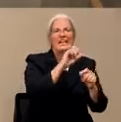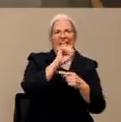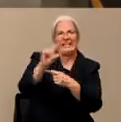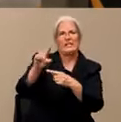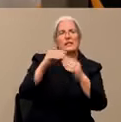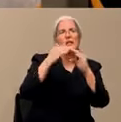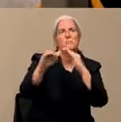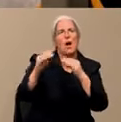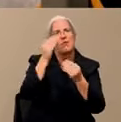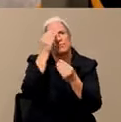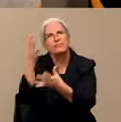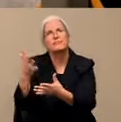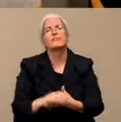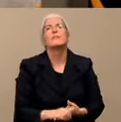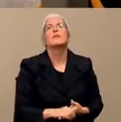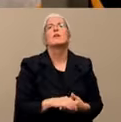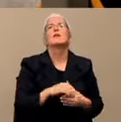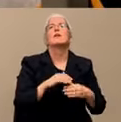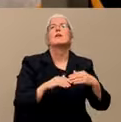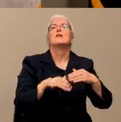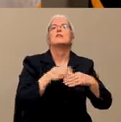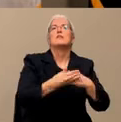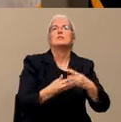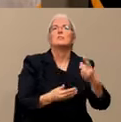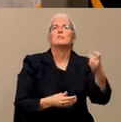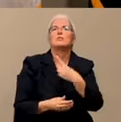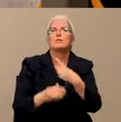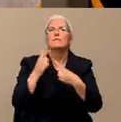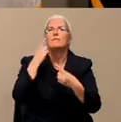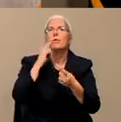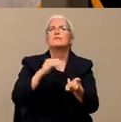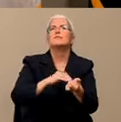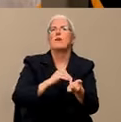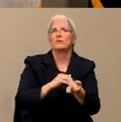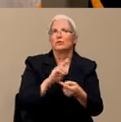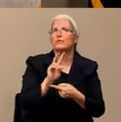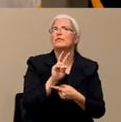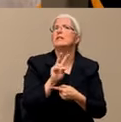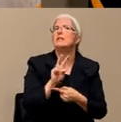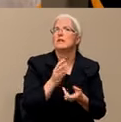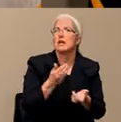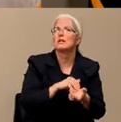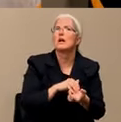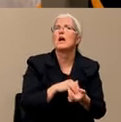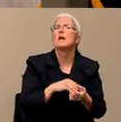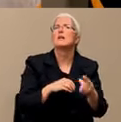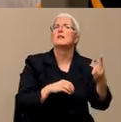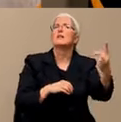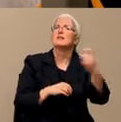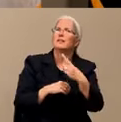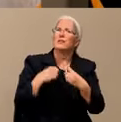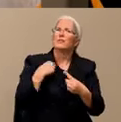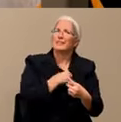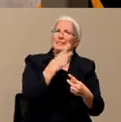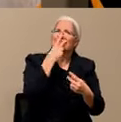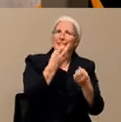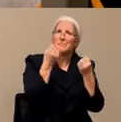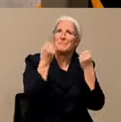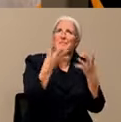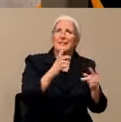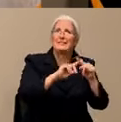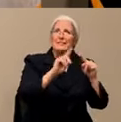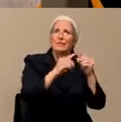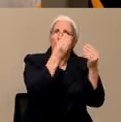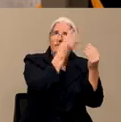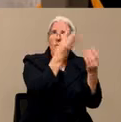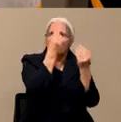Dr. V. This comes from our feed. This is what we're seeing a lot of media on right now. And that is potential treatments